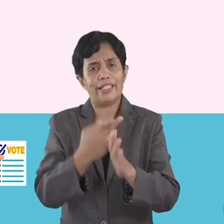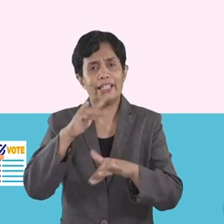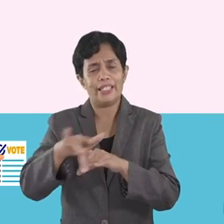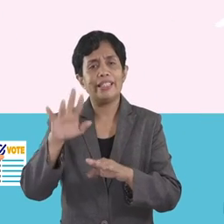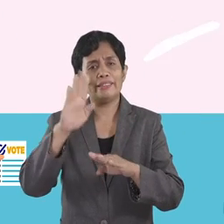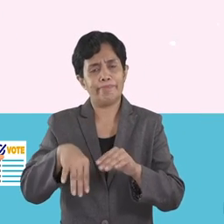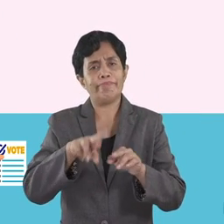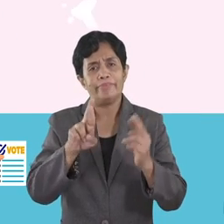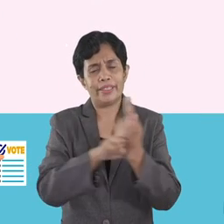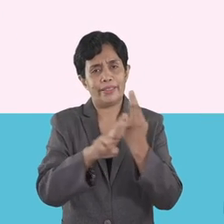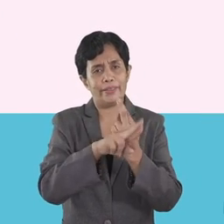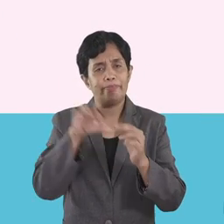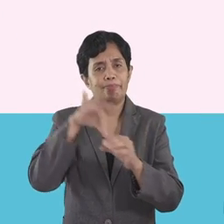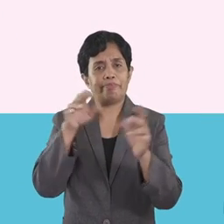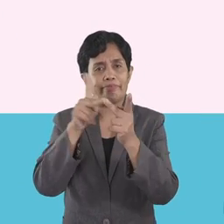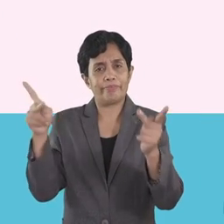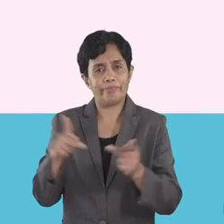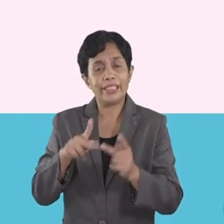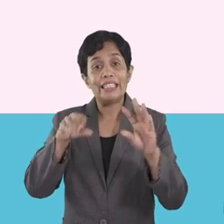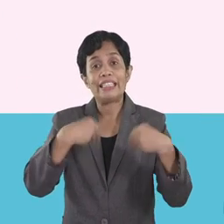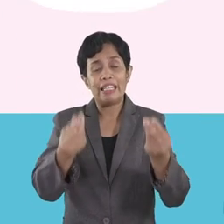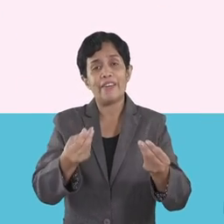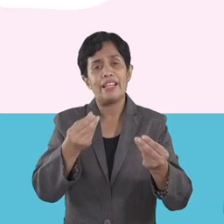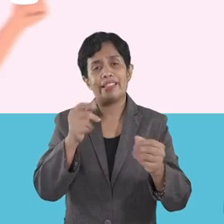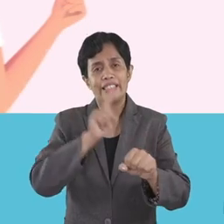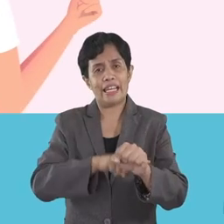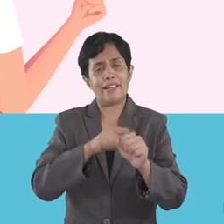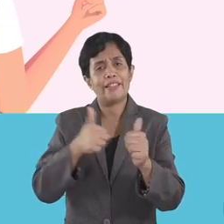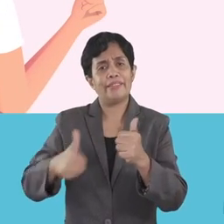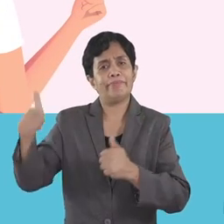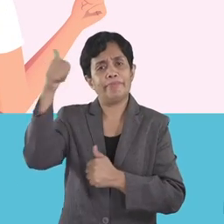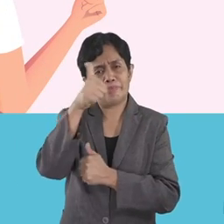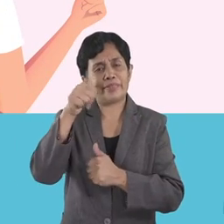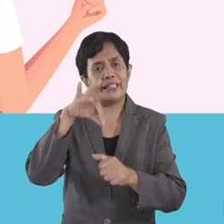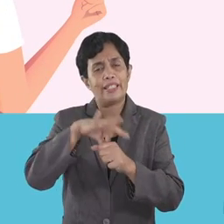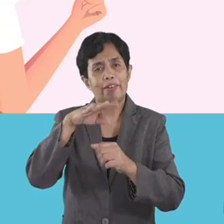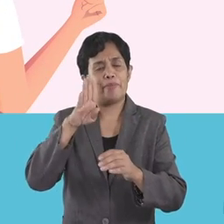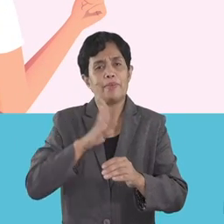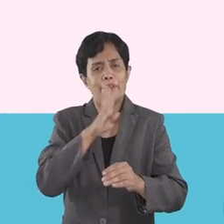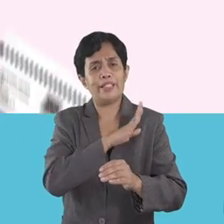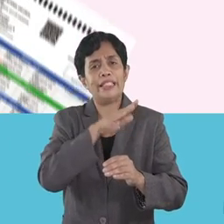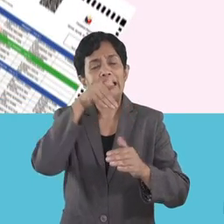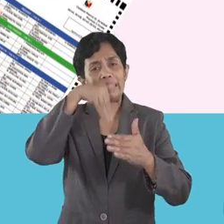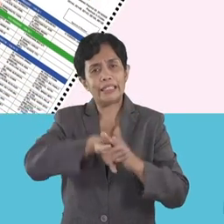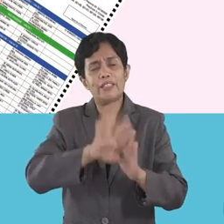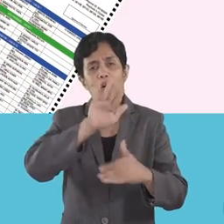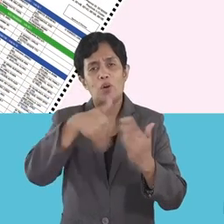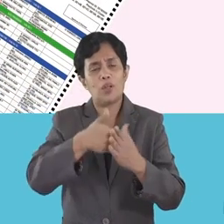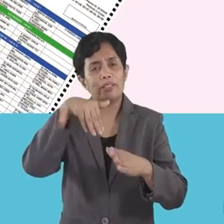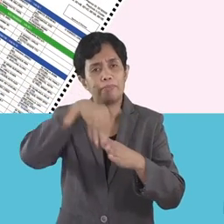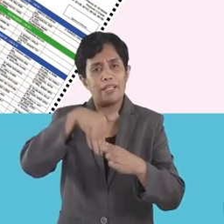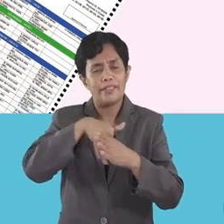hours early than the regular polling places to give enough time for the chairs of the electoral boards to insert all the ballots